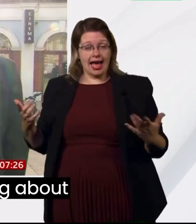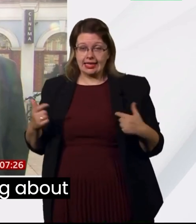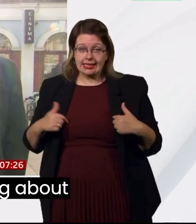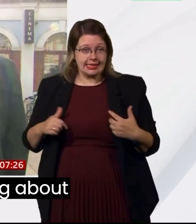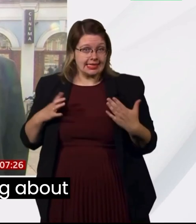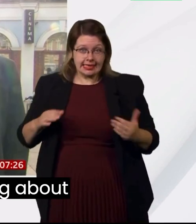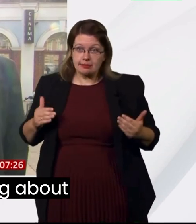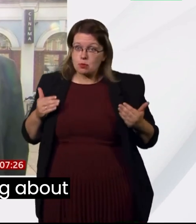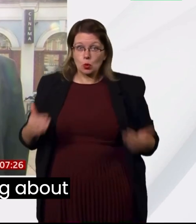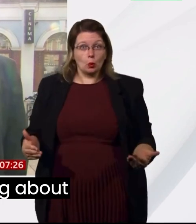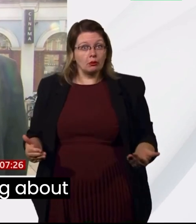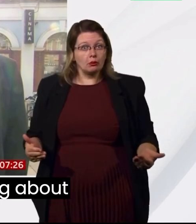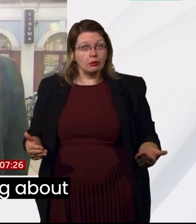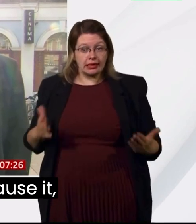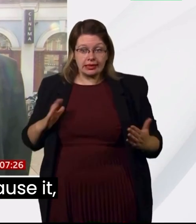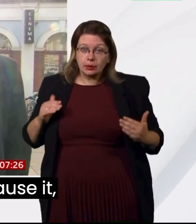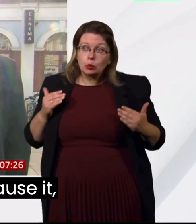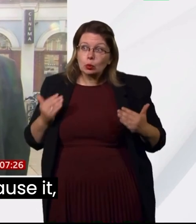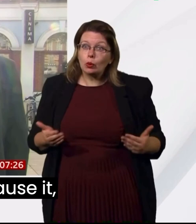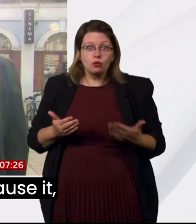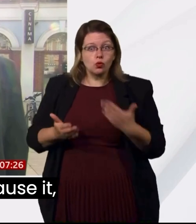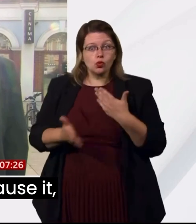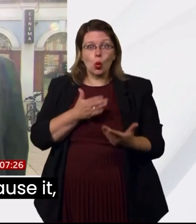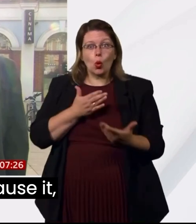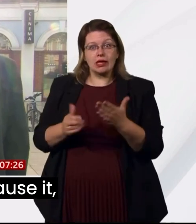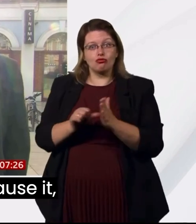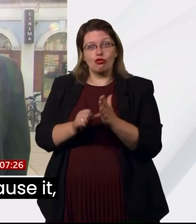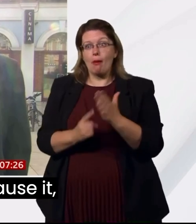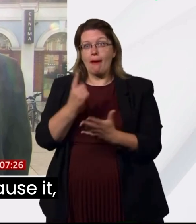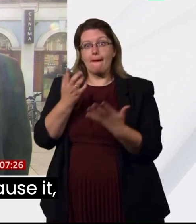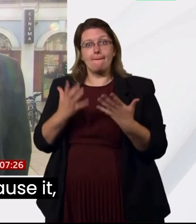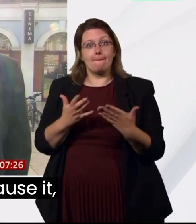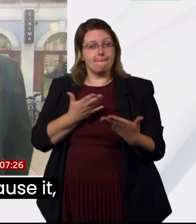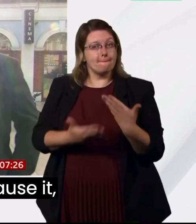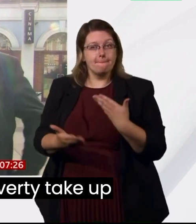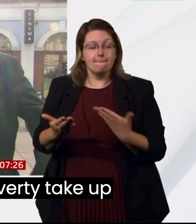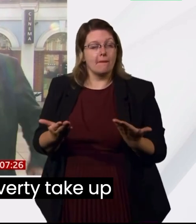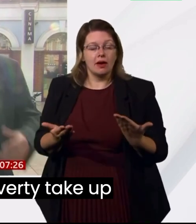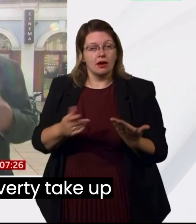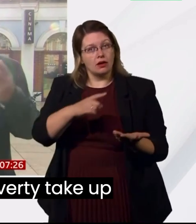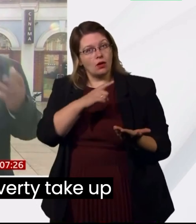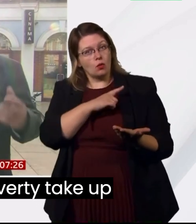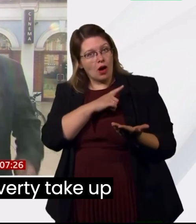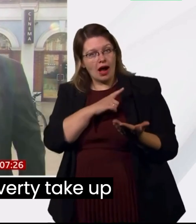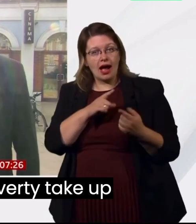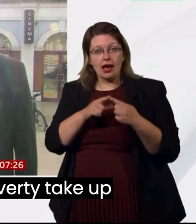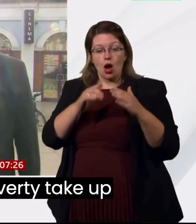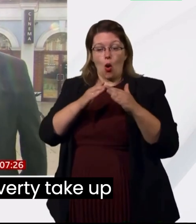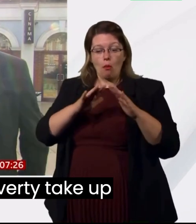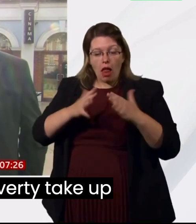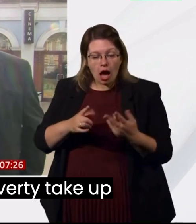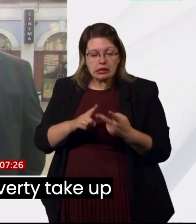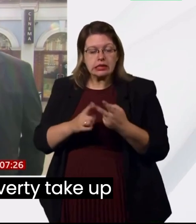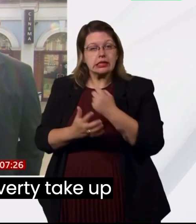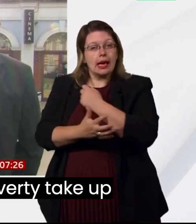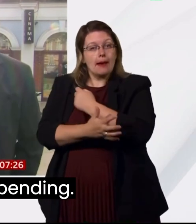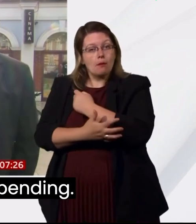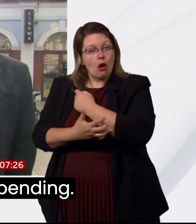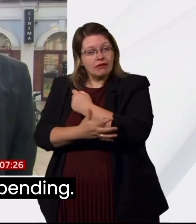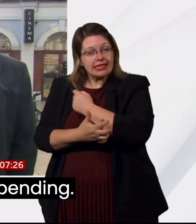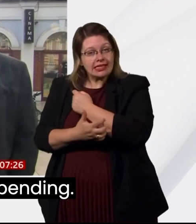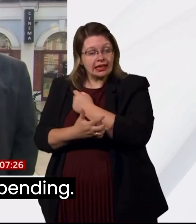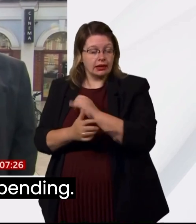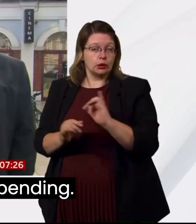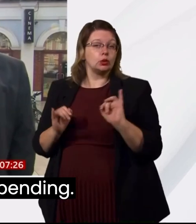something about homelessness because it and the problems of poverty take up